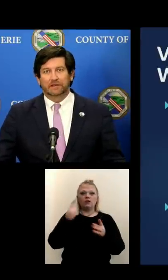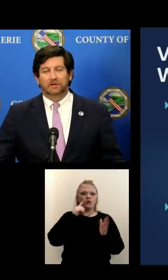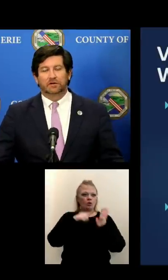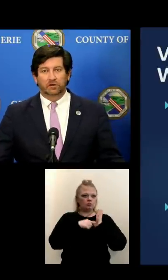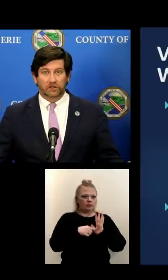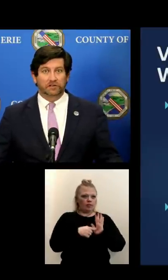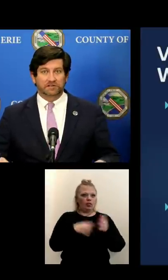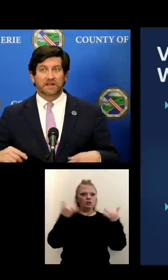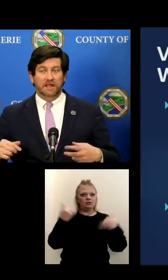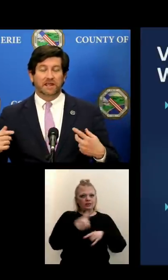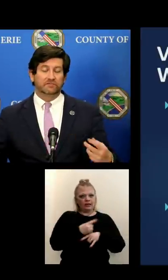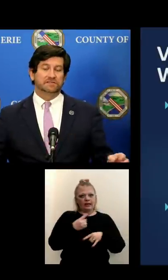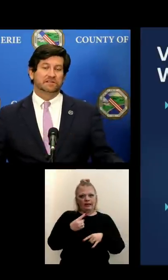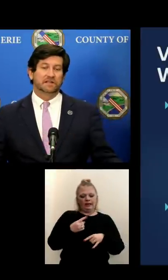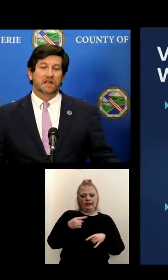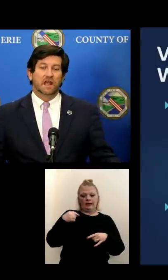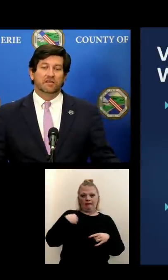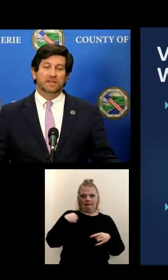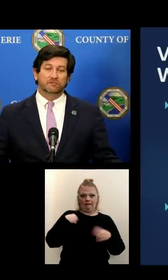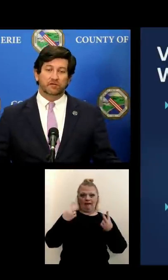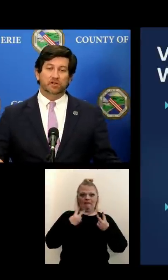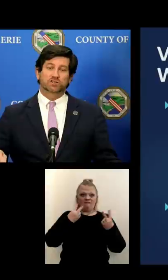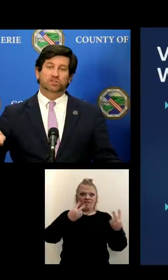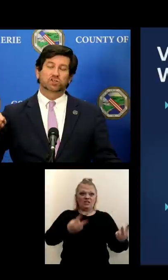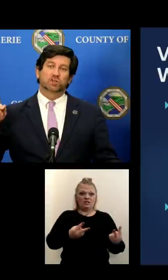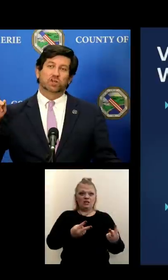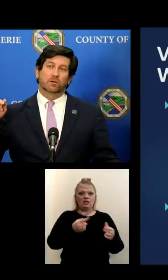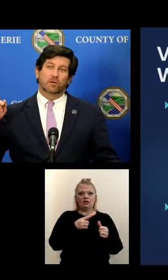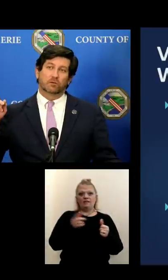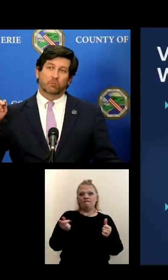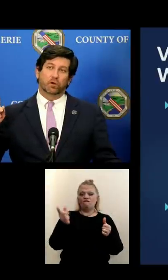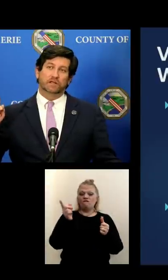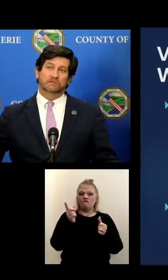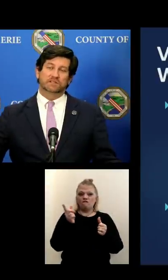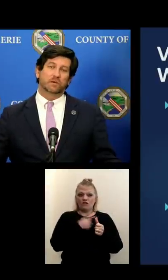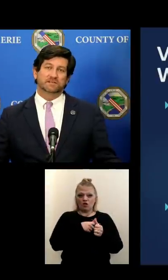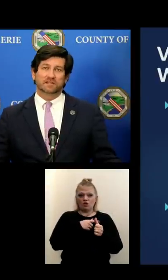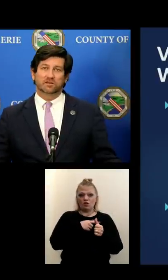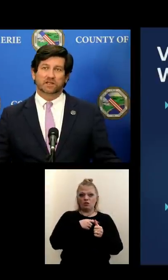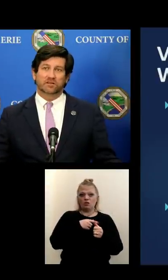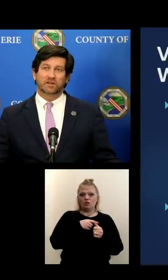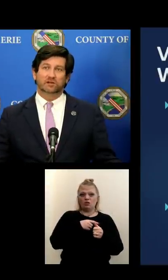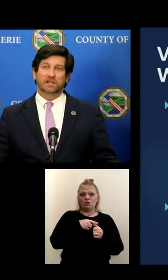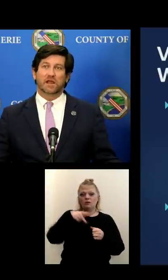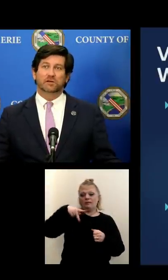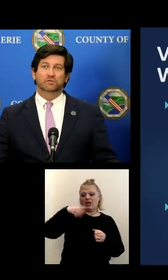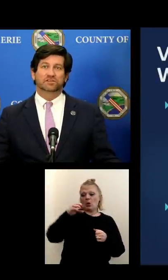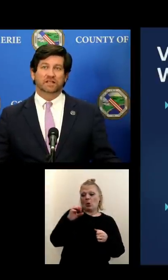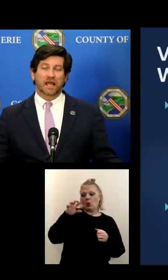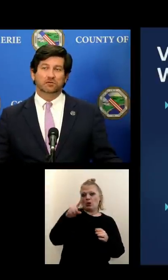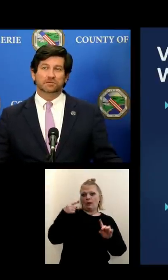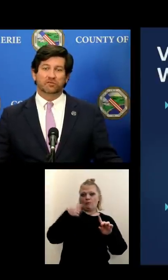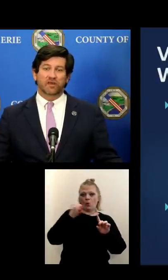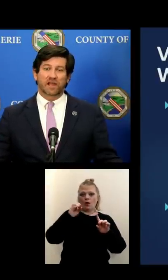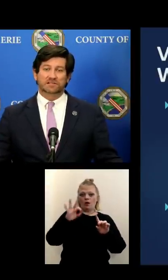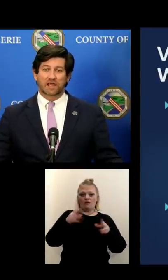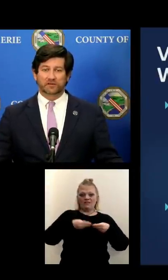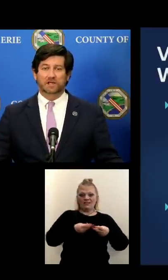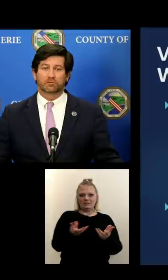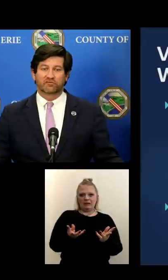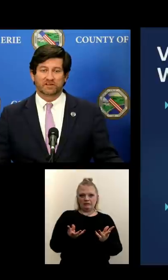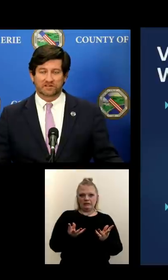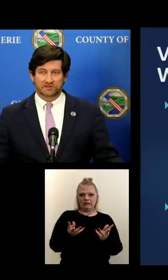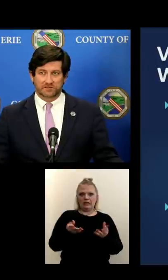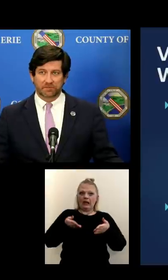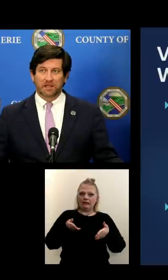today, earlier today, I visited the first point of dispensing clinic that Erie County was allowed to provide to